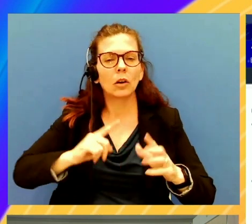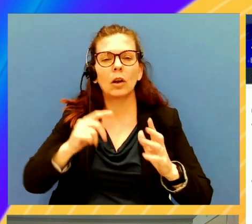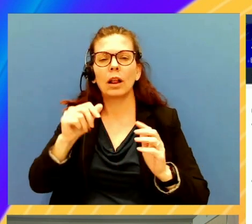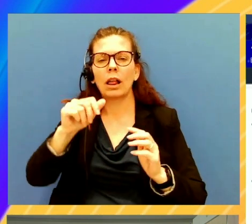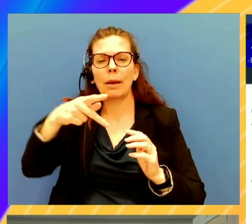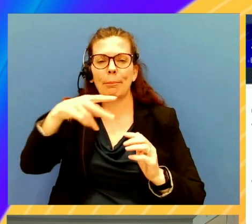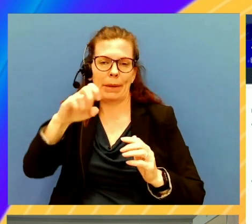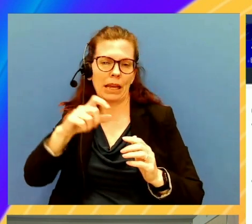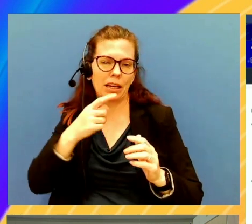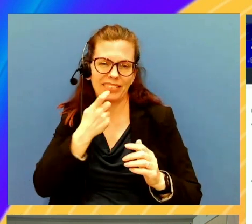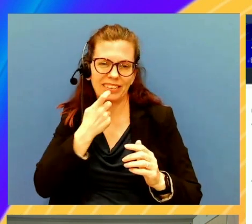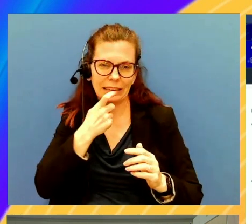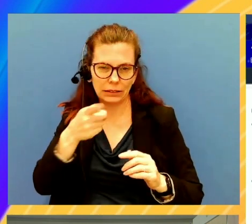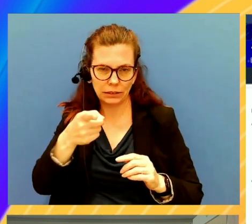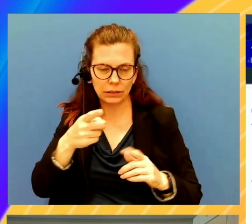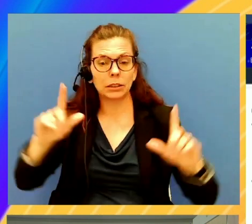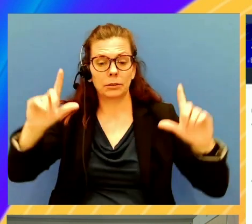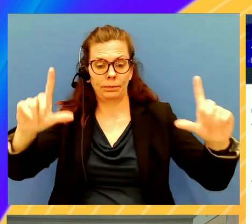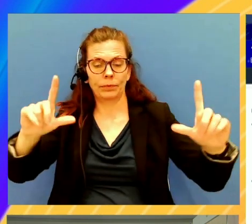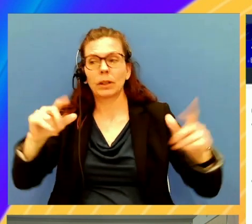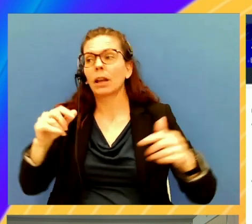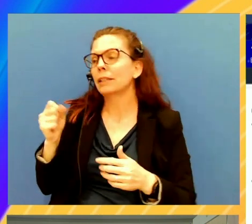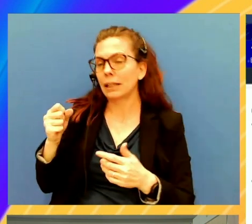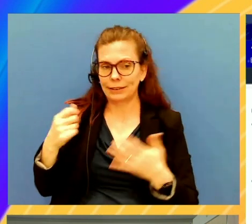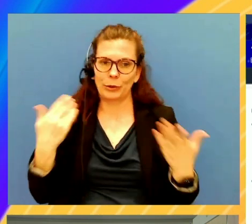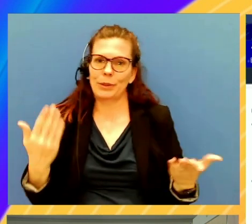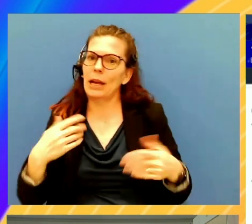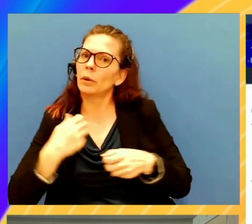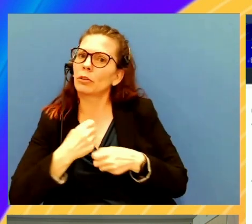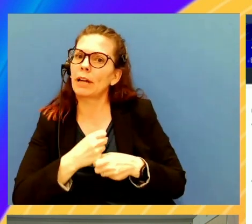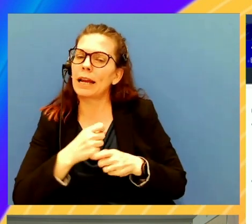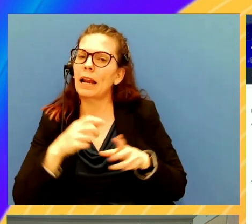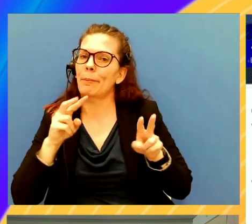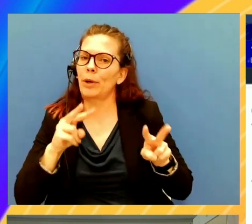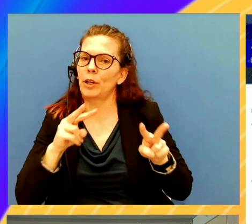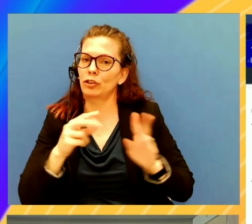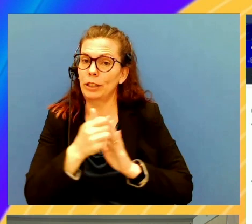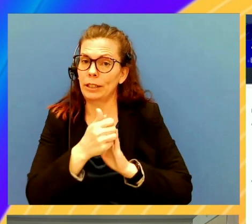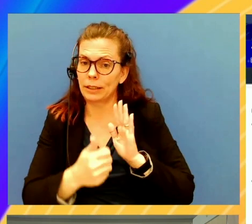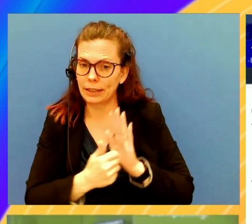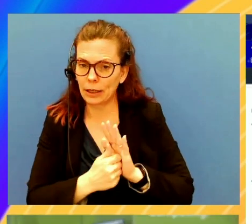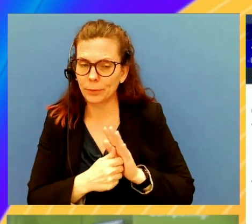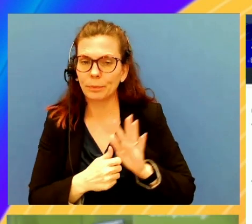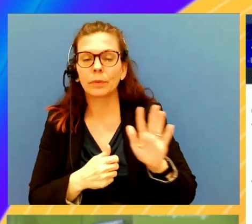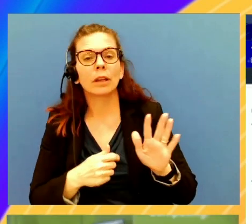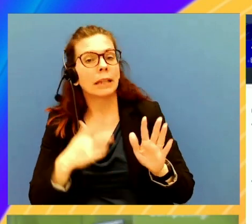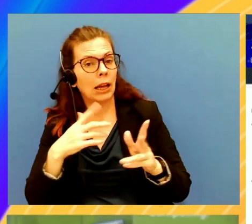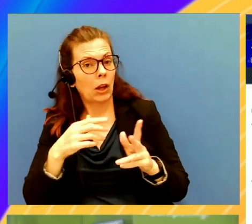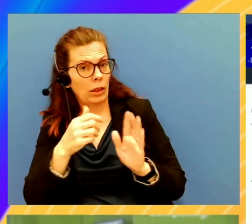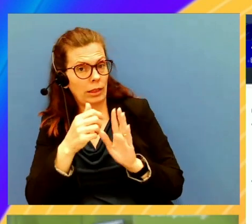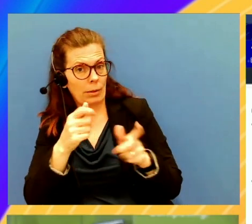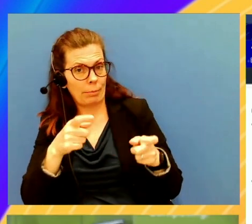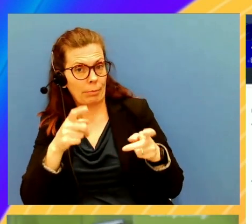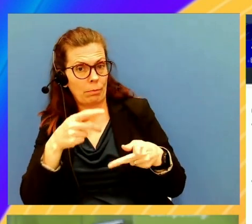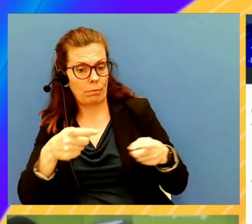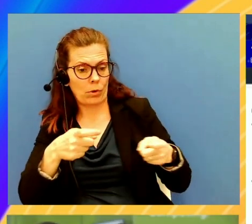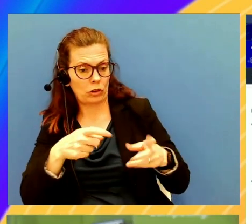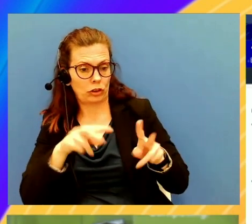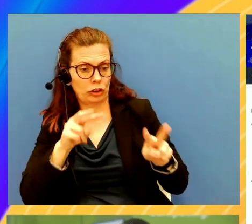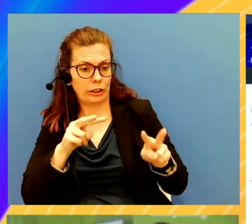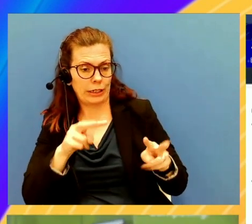your source account. Now we want to create a monitoring account. And the way we do it is, so I have a monitoring account set up.